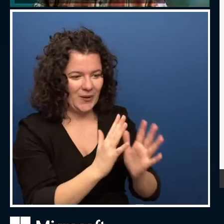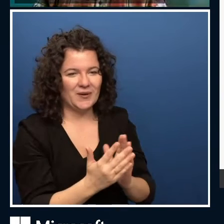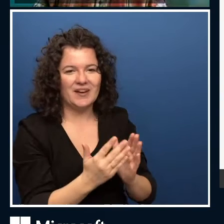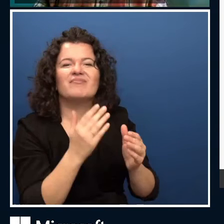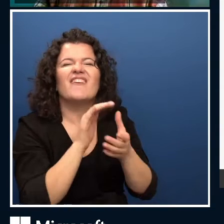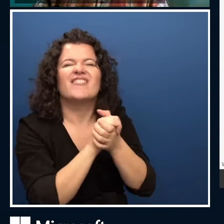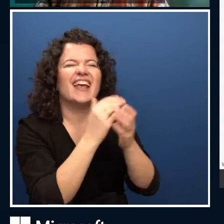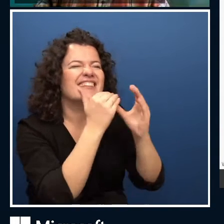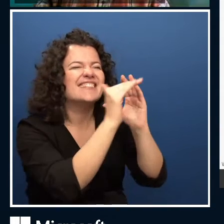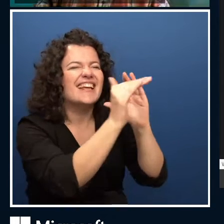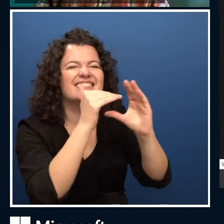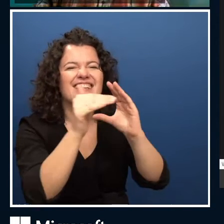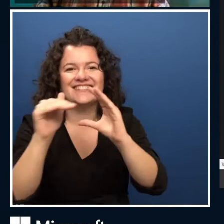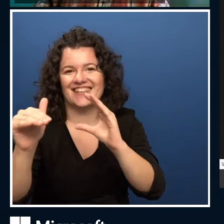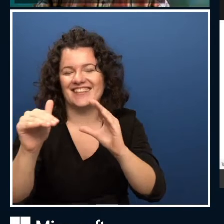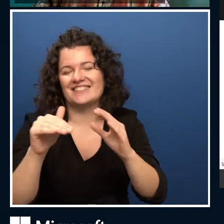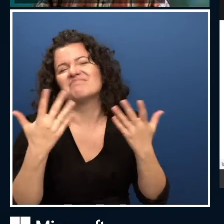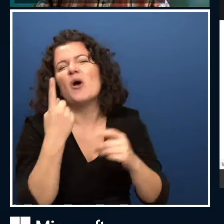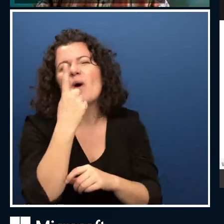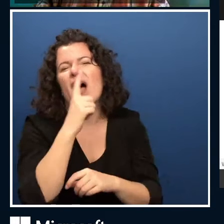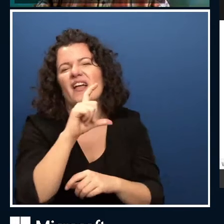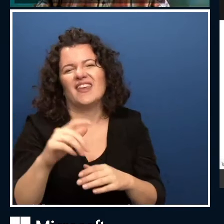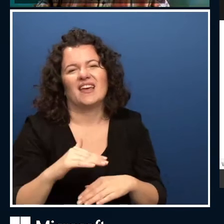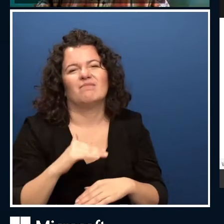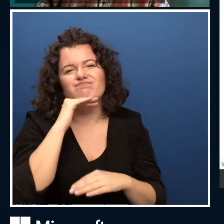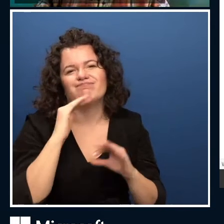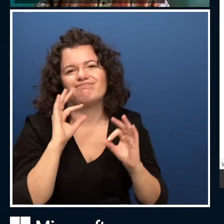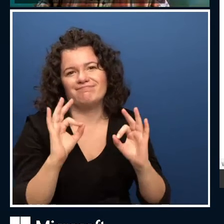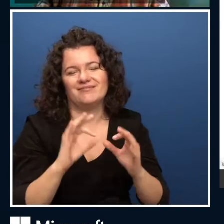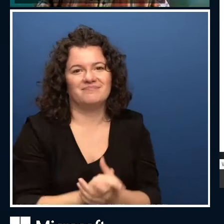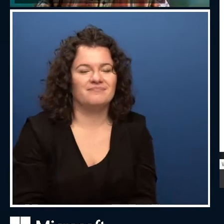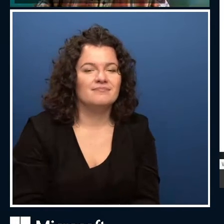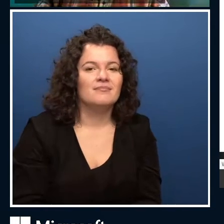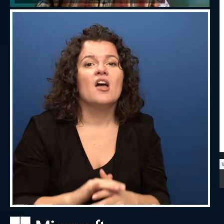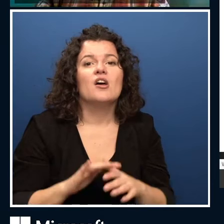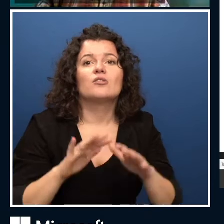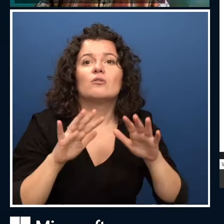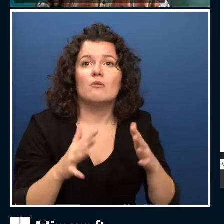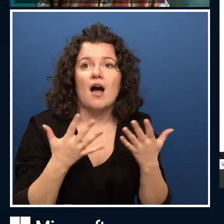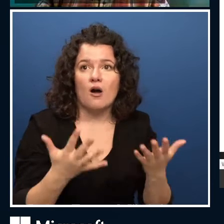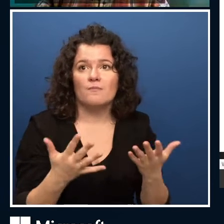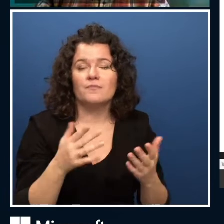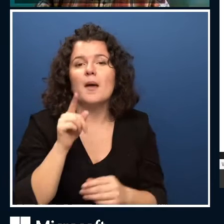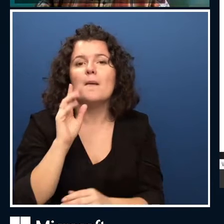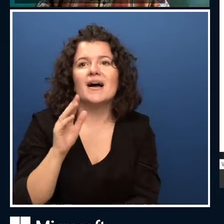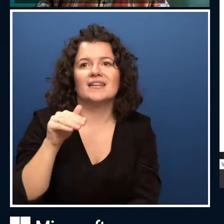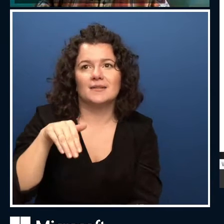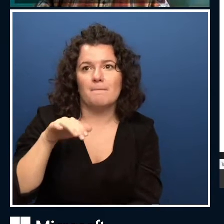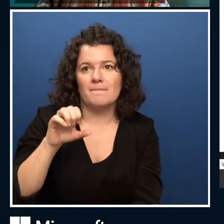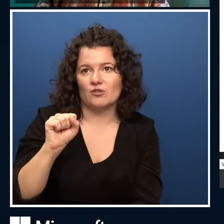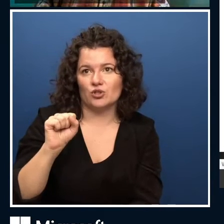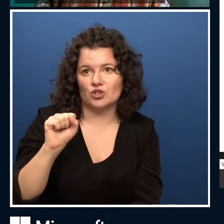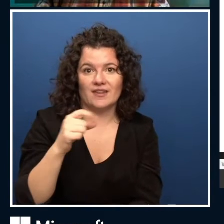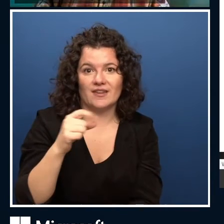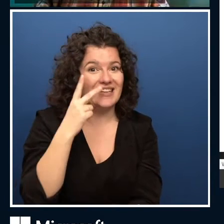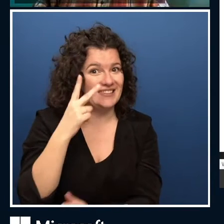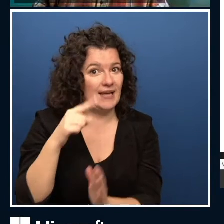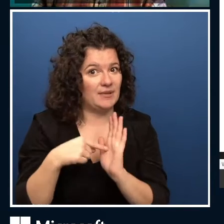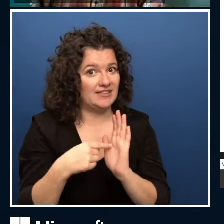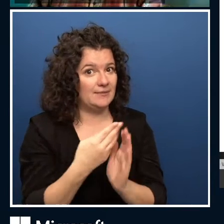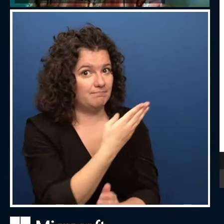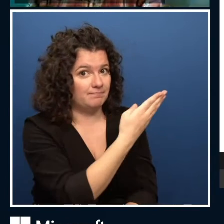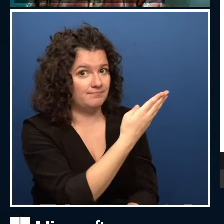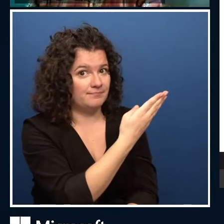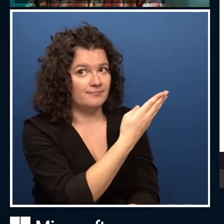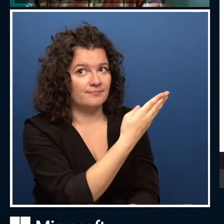click on it and you only need your Microsoft account. You want to say you want to get the API key. Click here